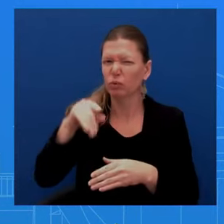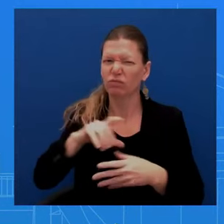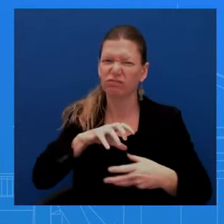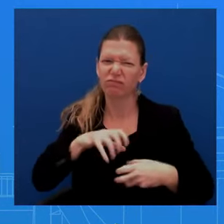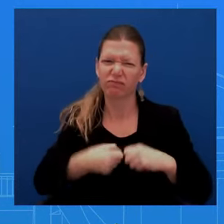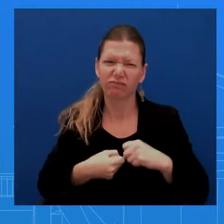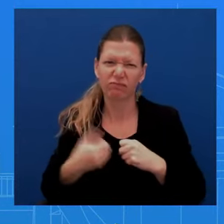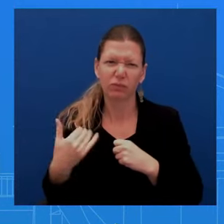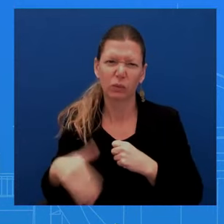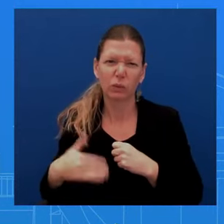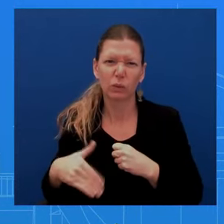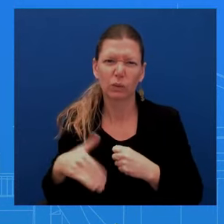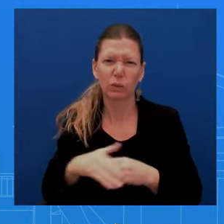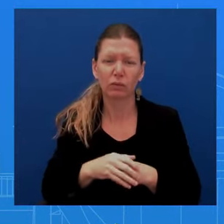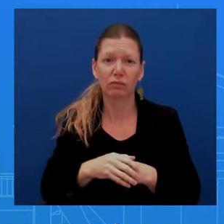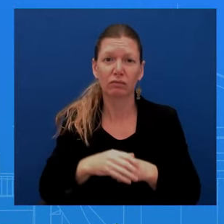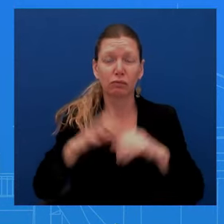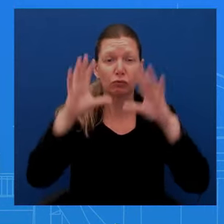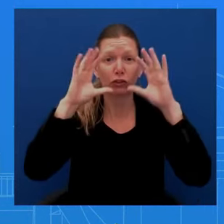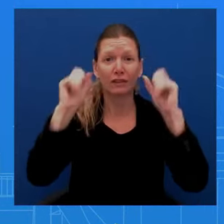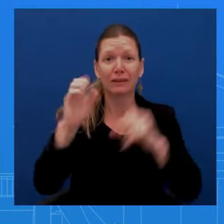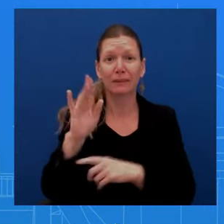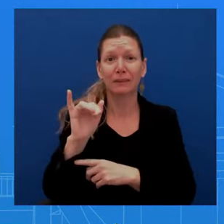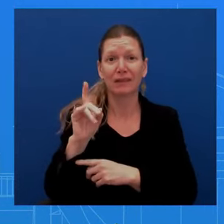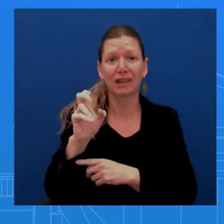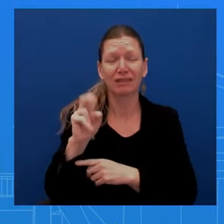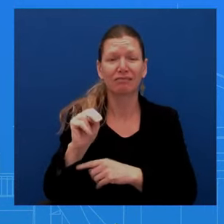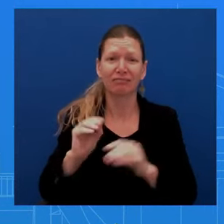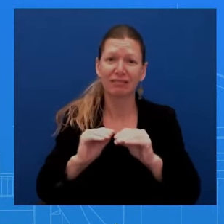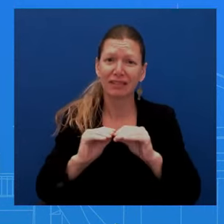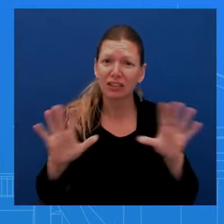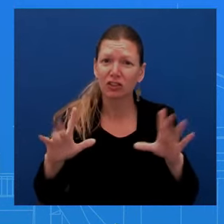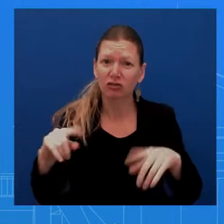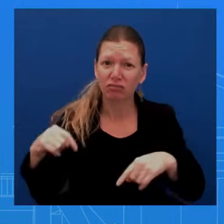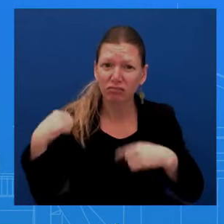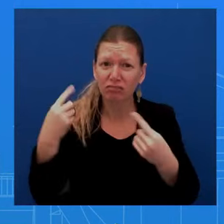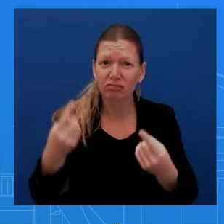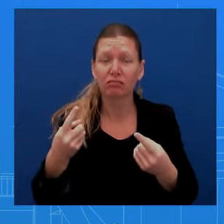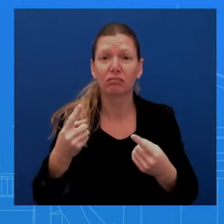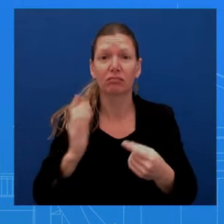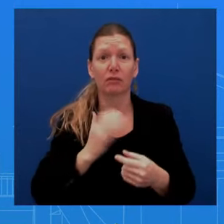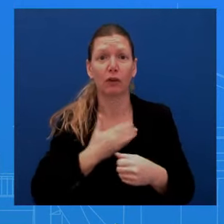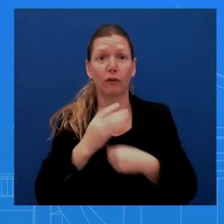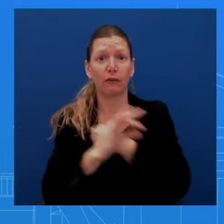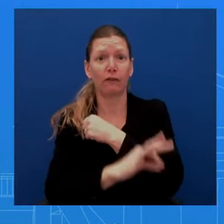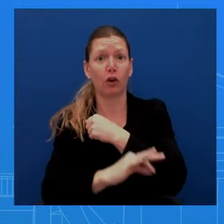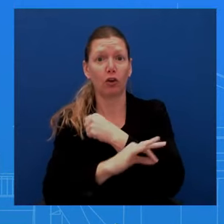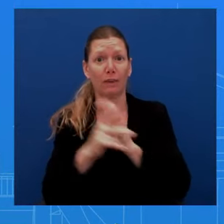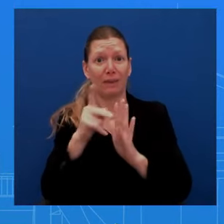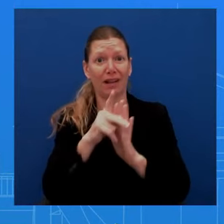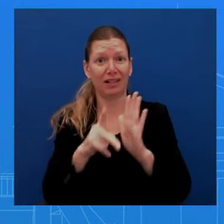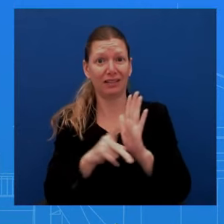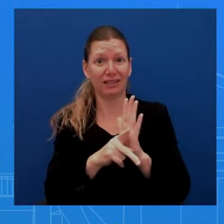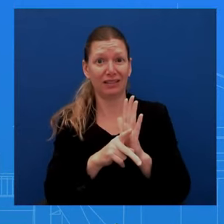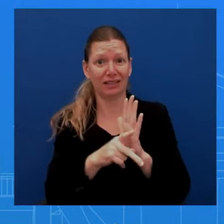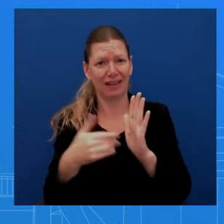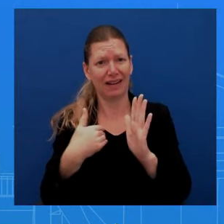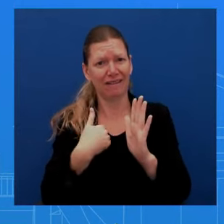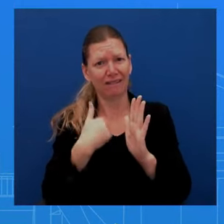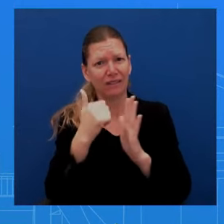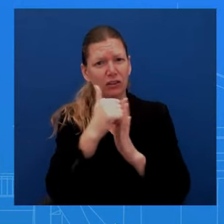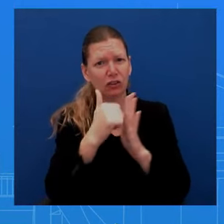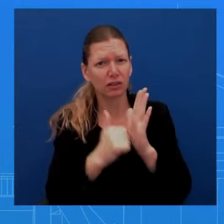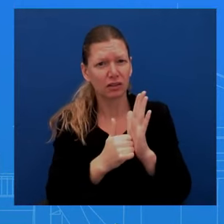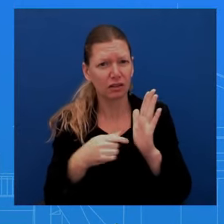clear. We're, you know, our, our foreign policy agenda is really driven from a foundation of human and civil rights. Um, and certainly that